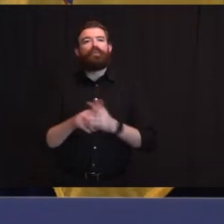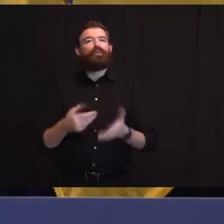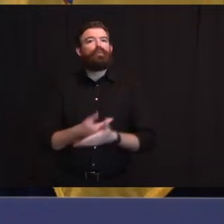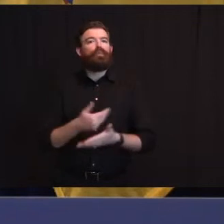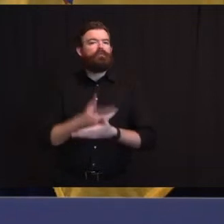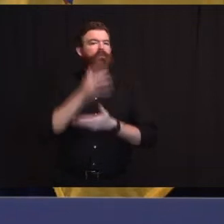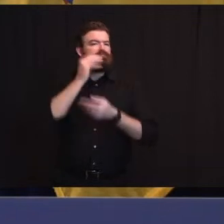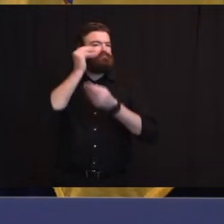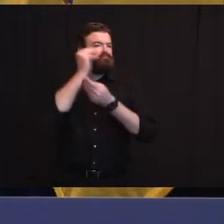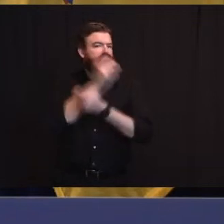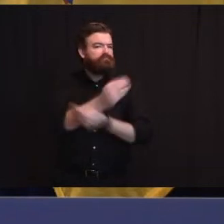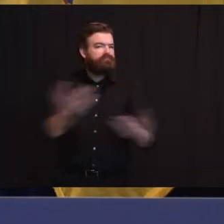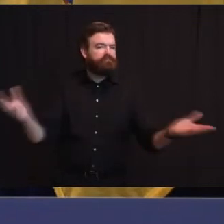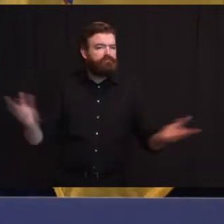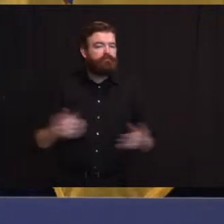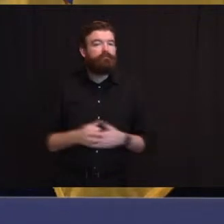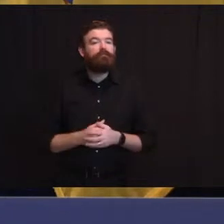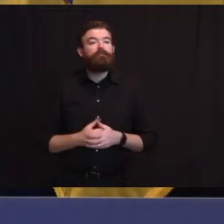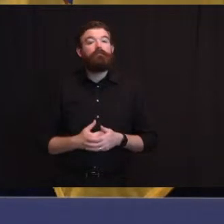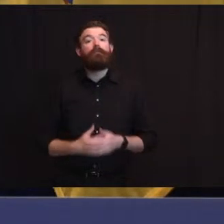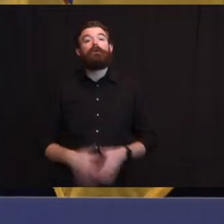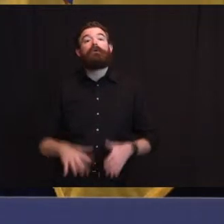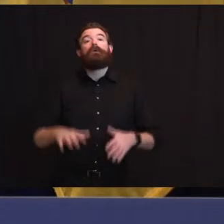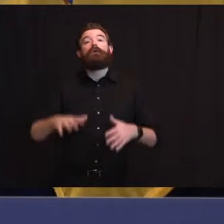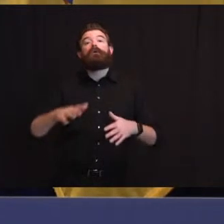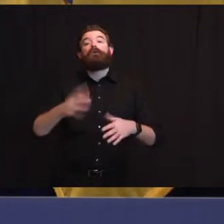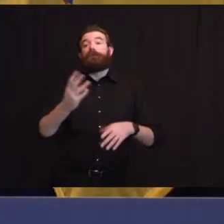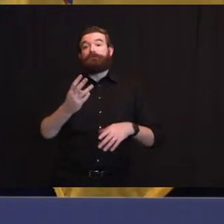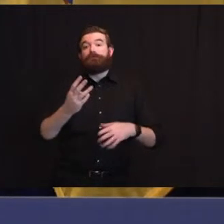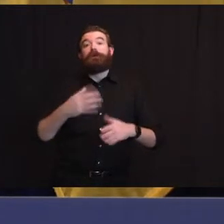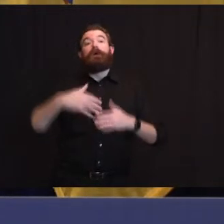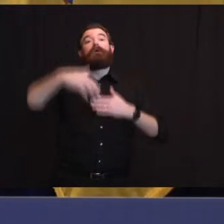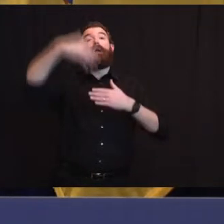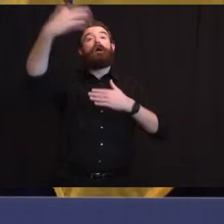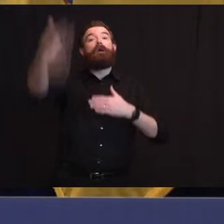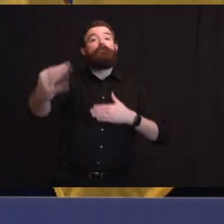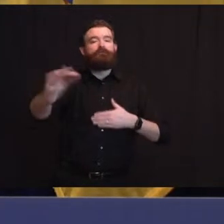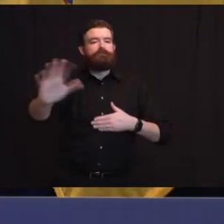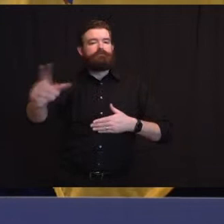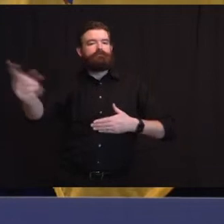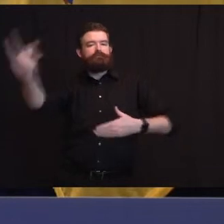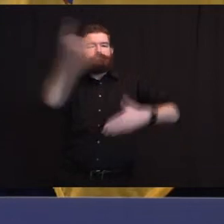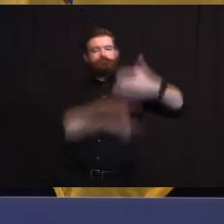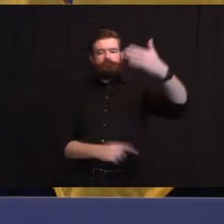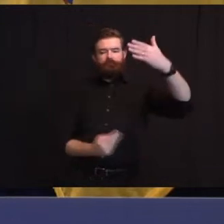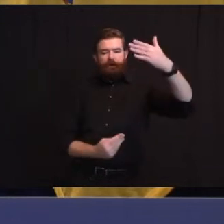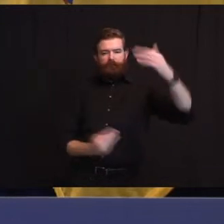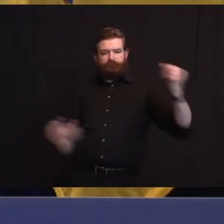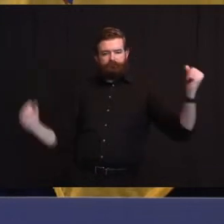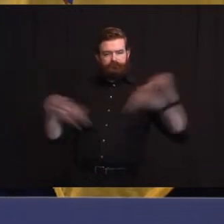next Monday, January 4th right here at 1 o'clock. That's somewhat depending on whether or not there's a White House